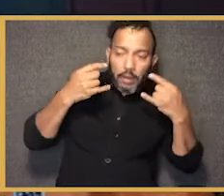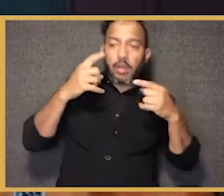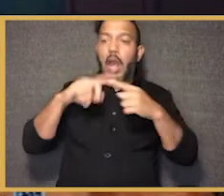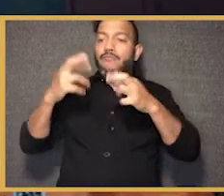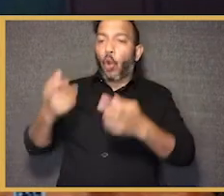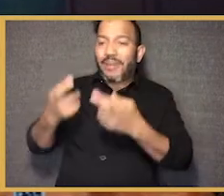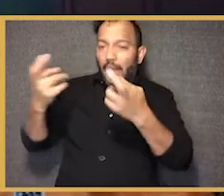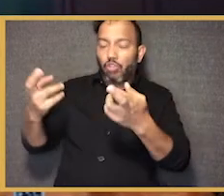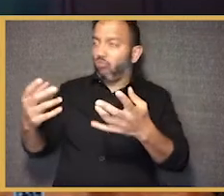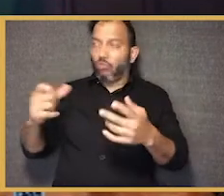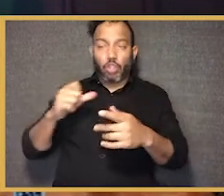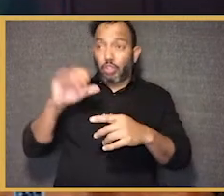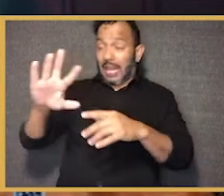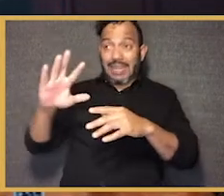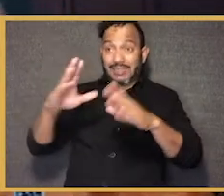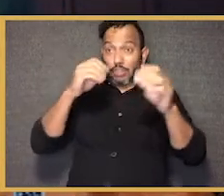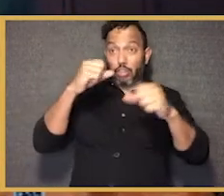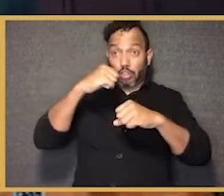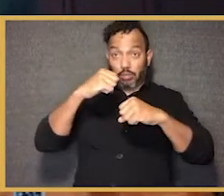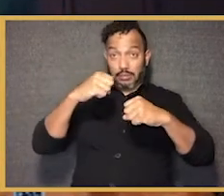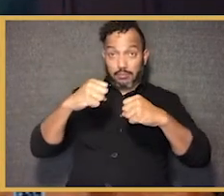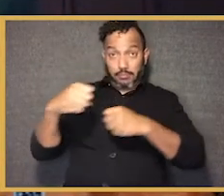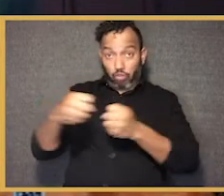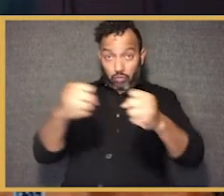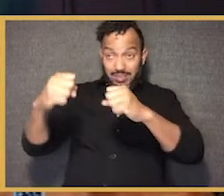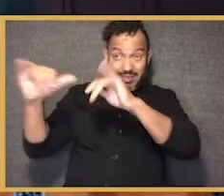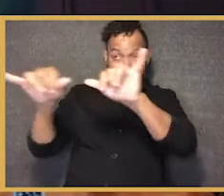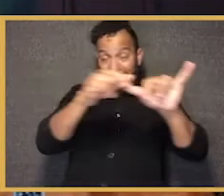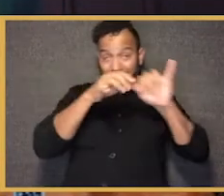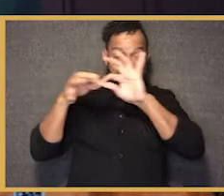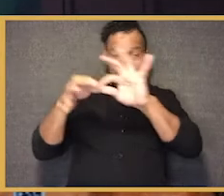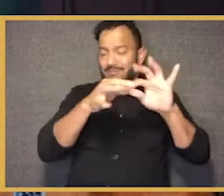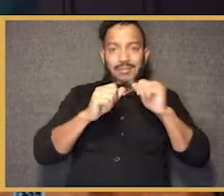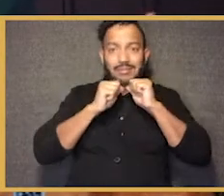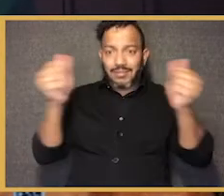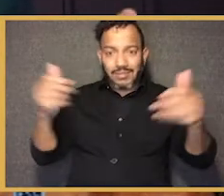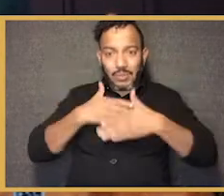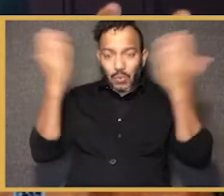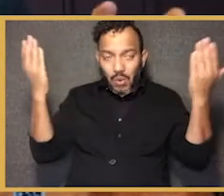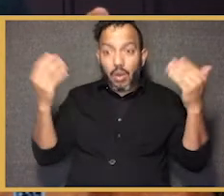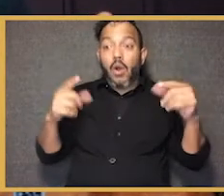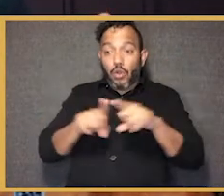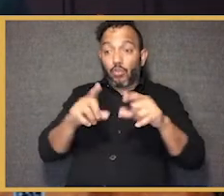public health recommendations. In the absence of a coherent national strategy, we have rampant community spread